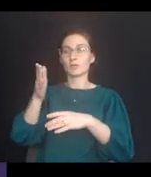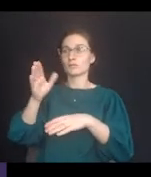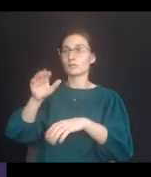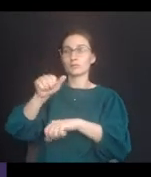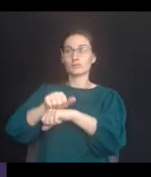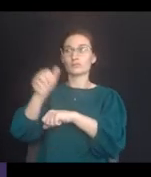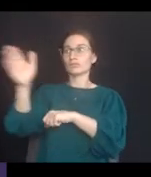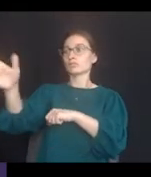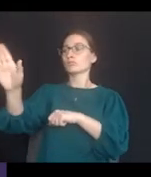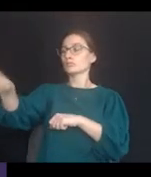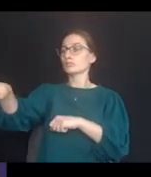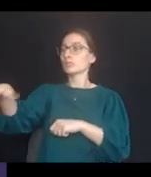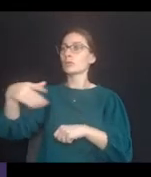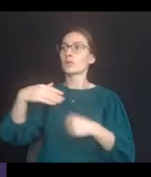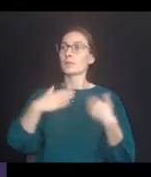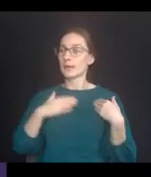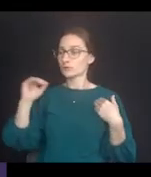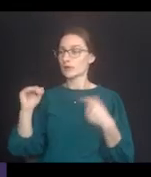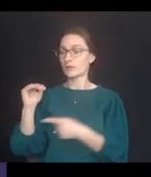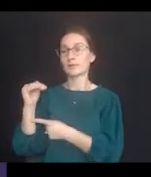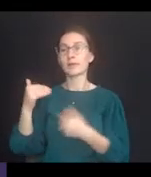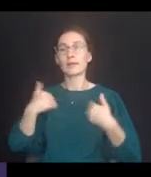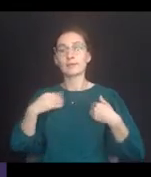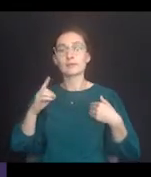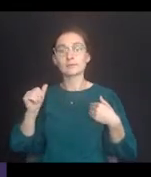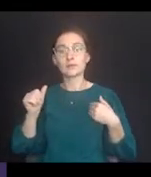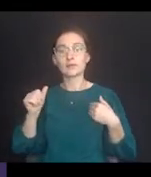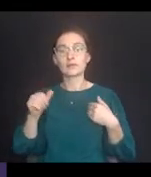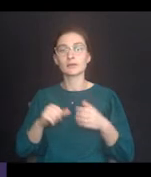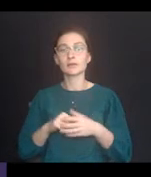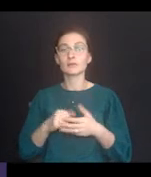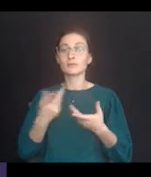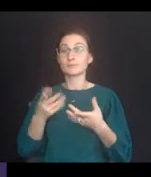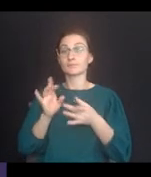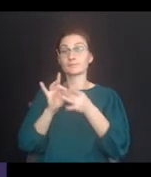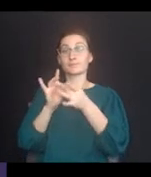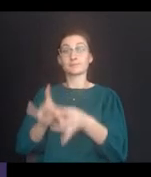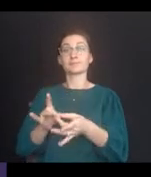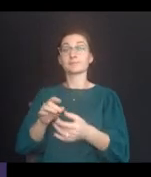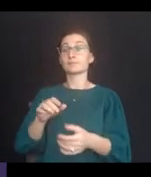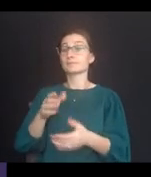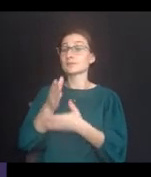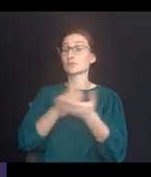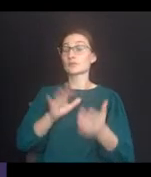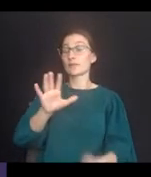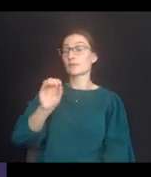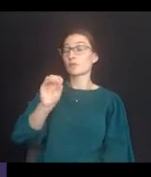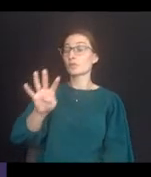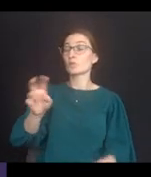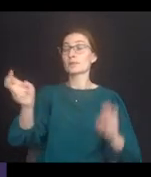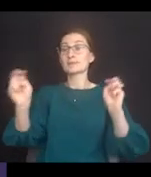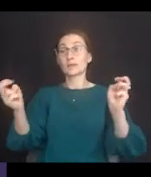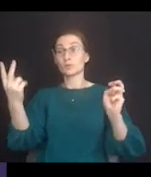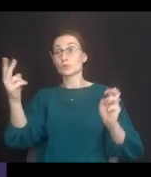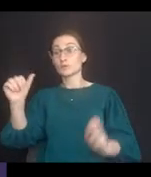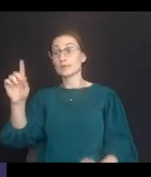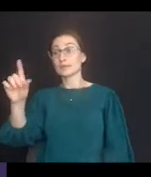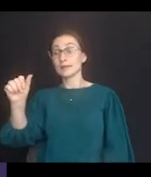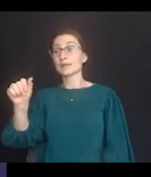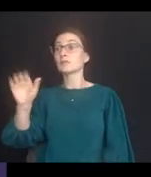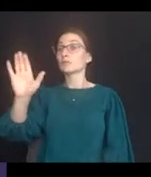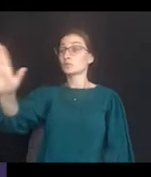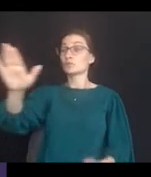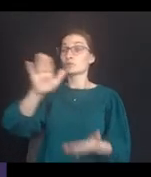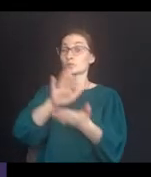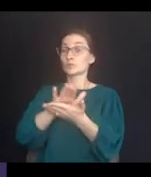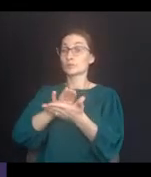that your child is a child with a disability for purposes of Section 504 and Title II of the ADA, and that the school